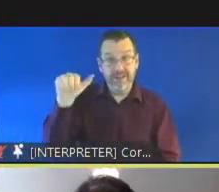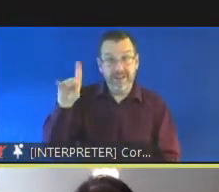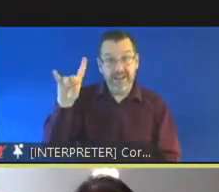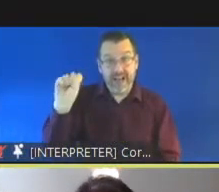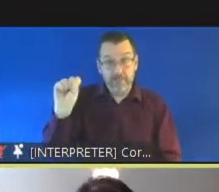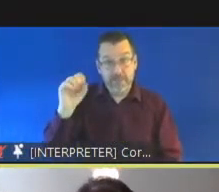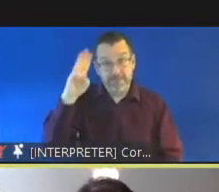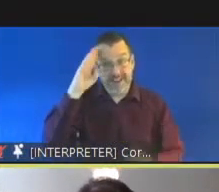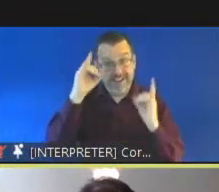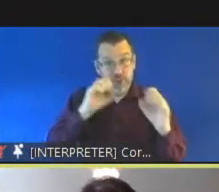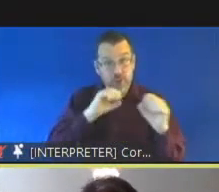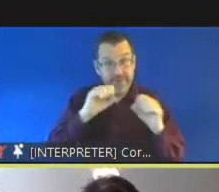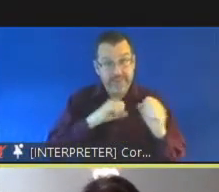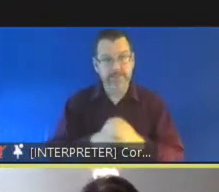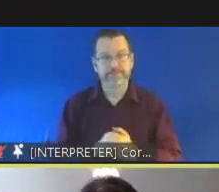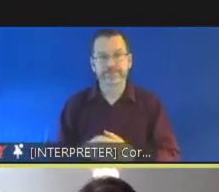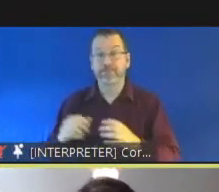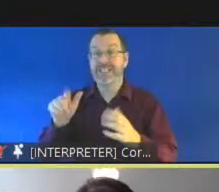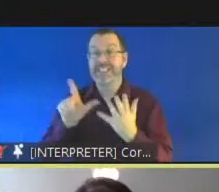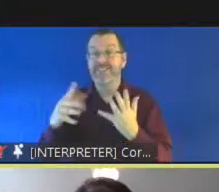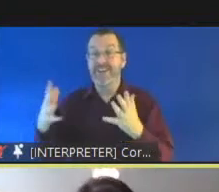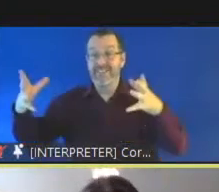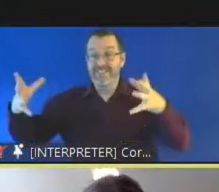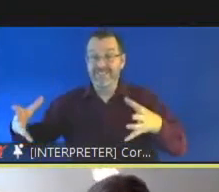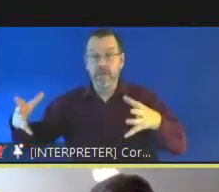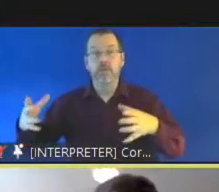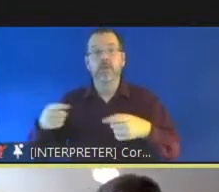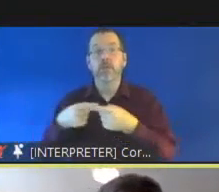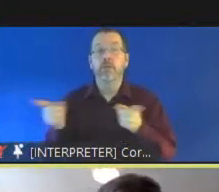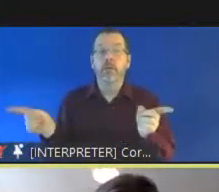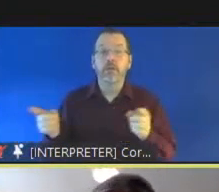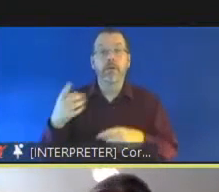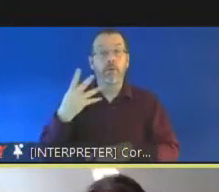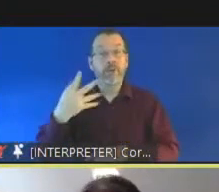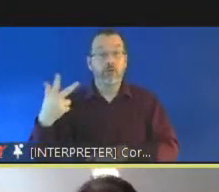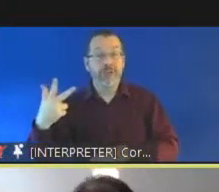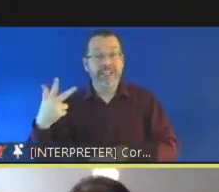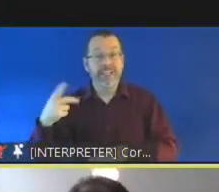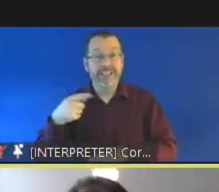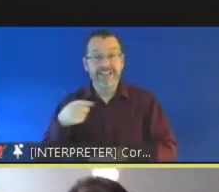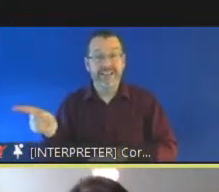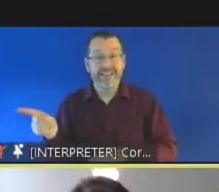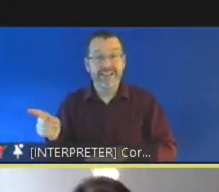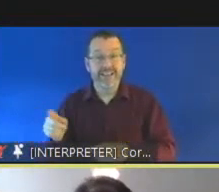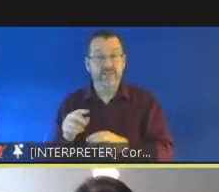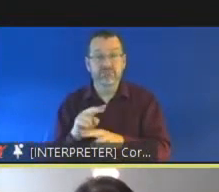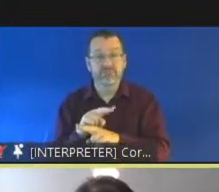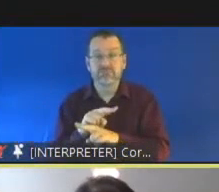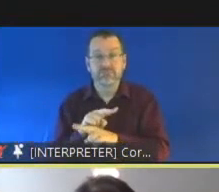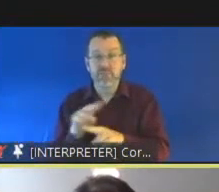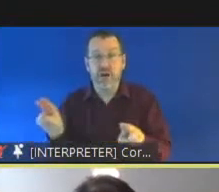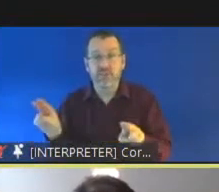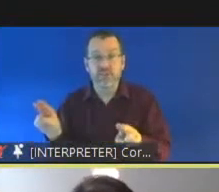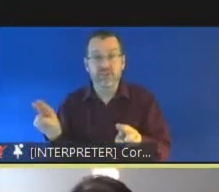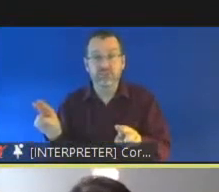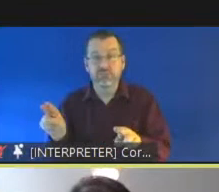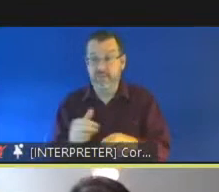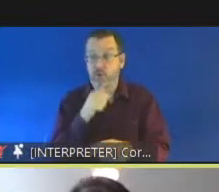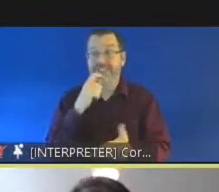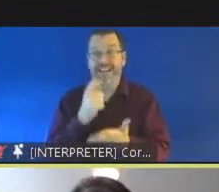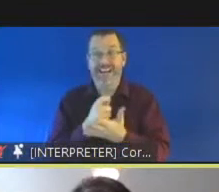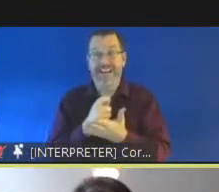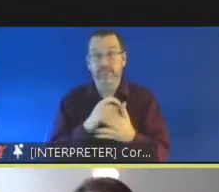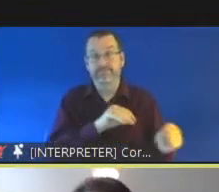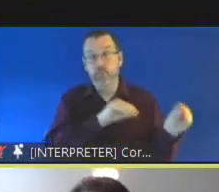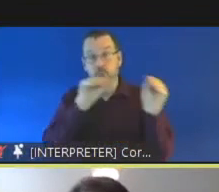uh of the 75 had not engaged into in sorry that should be education uh prior to admission so we're very